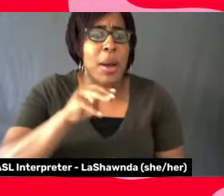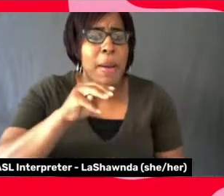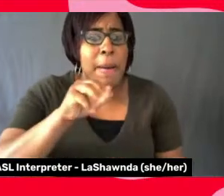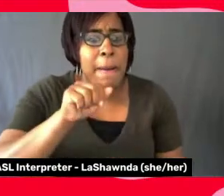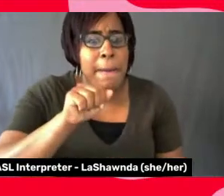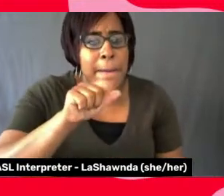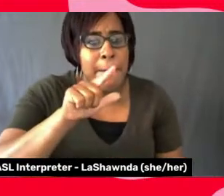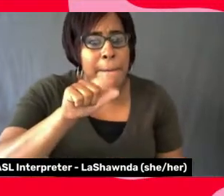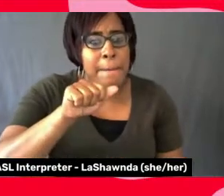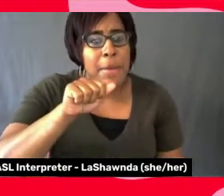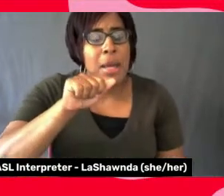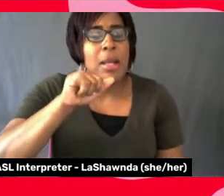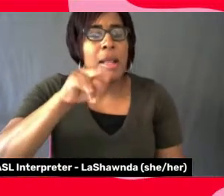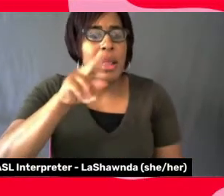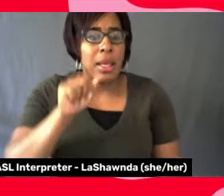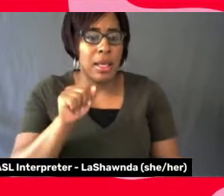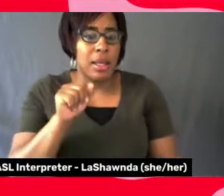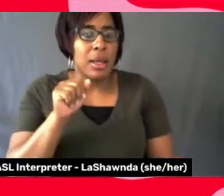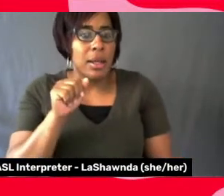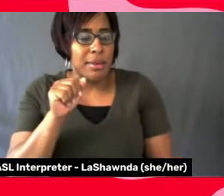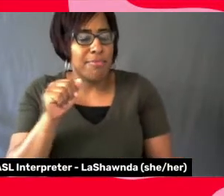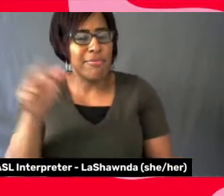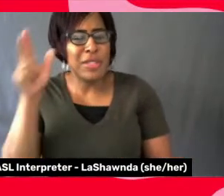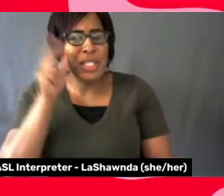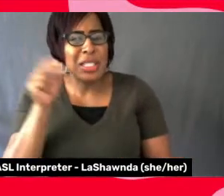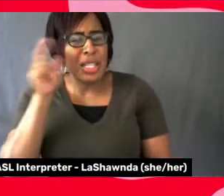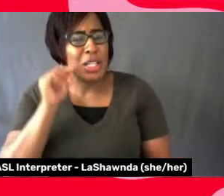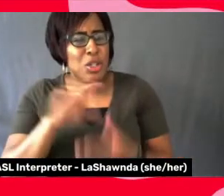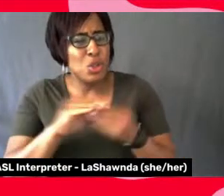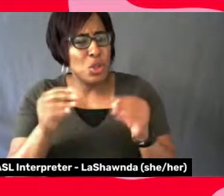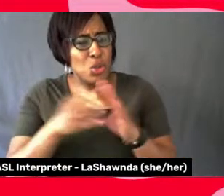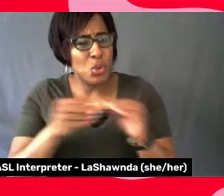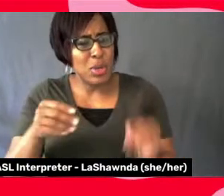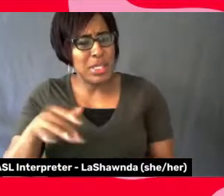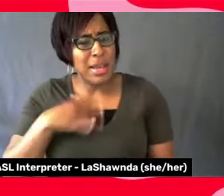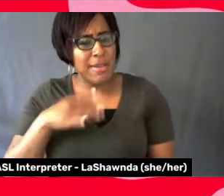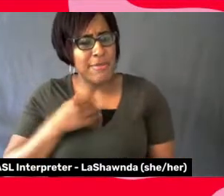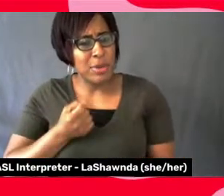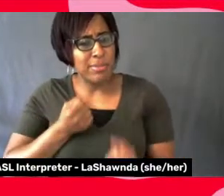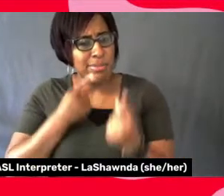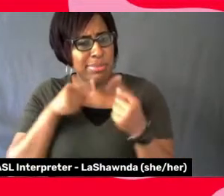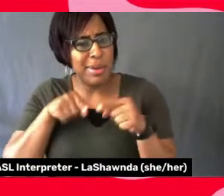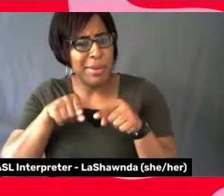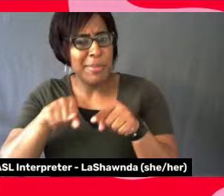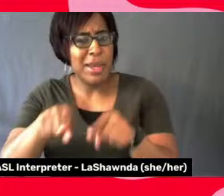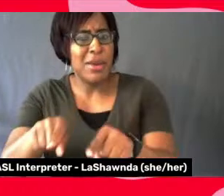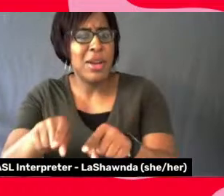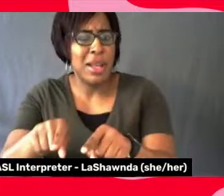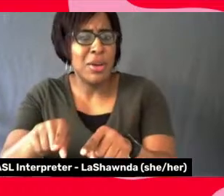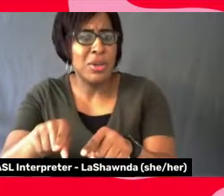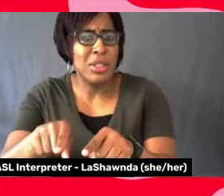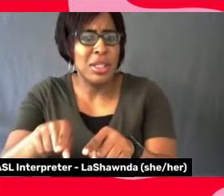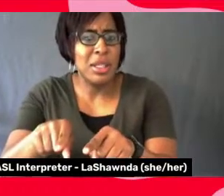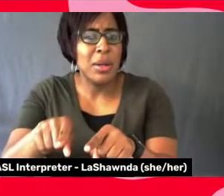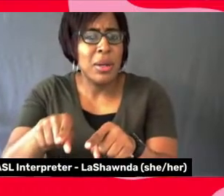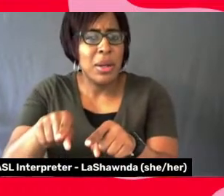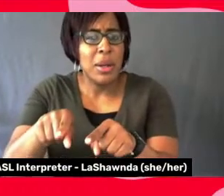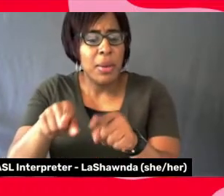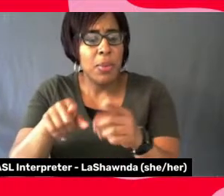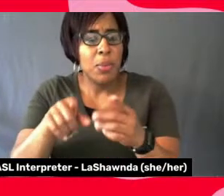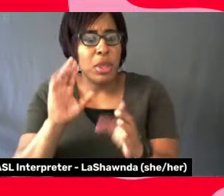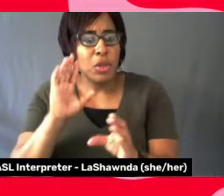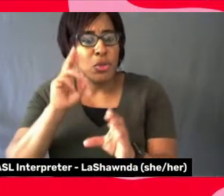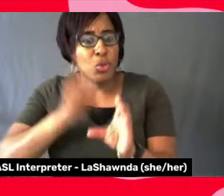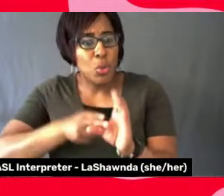stories, I definitely feel parallels already with, you know, my coming into the industry and what that might